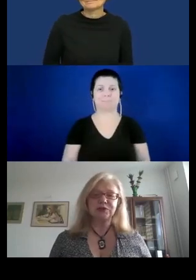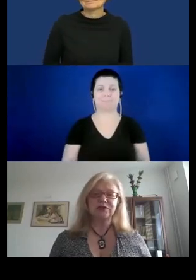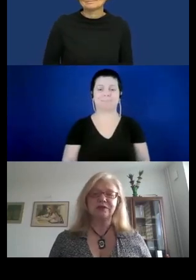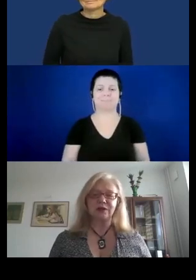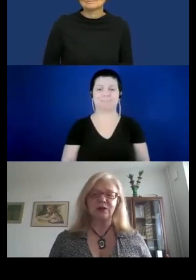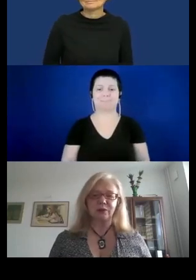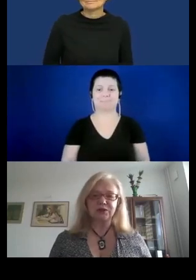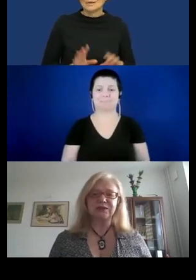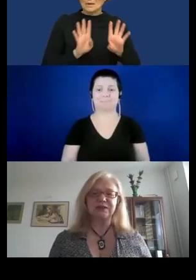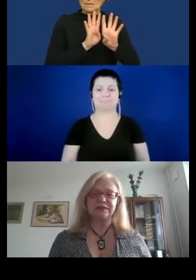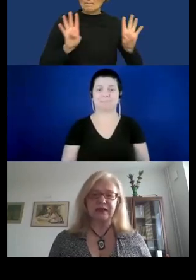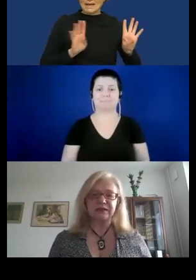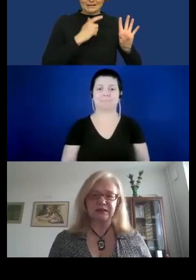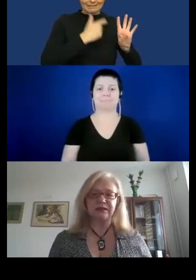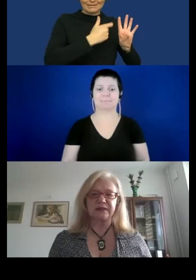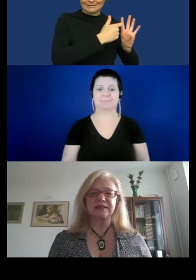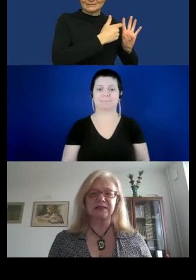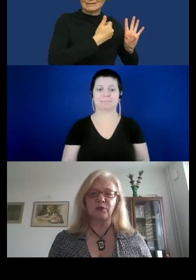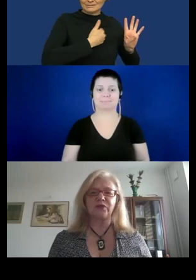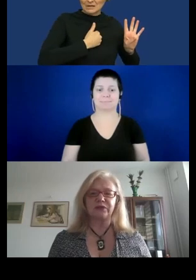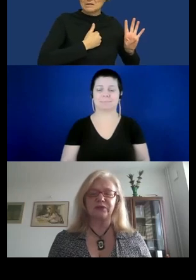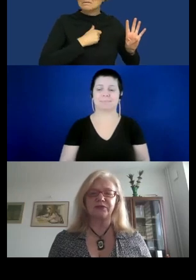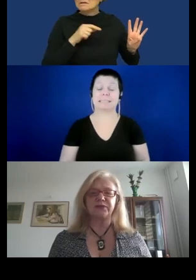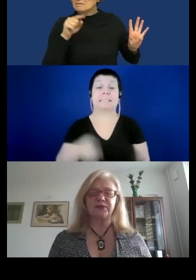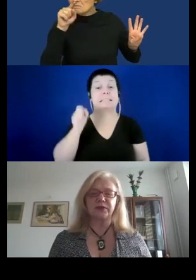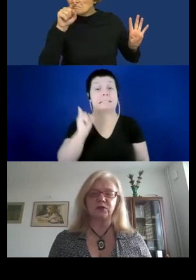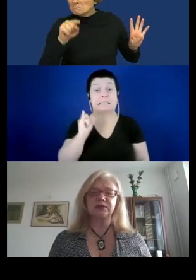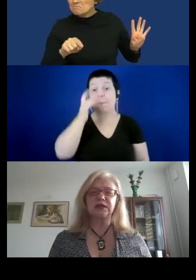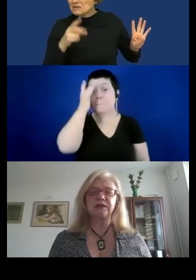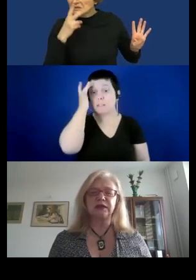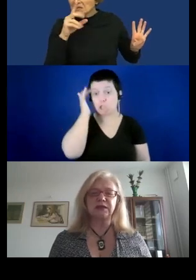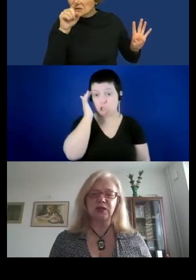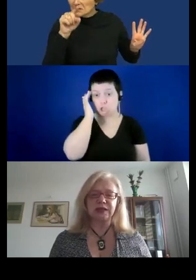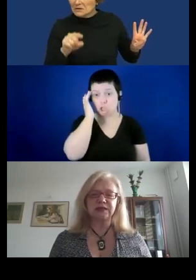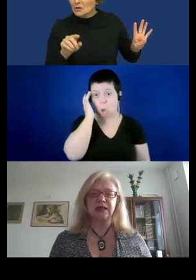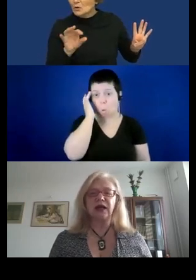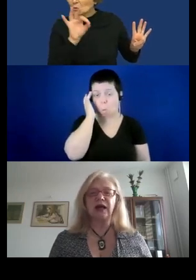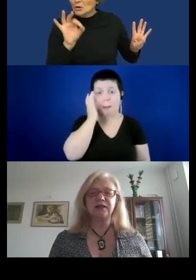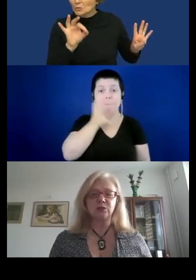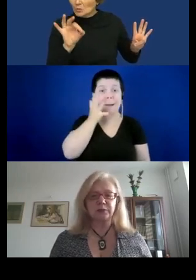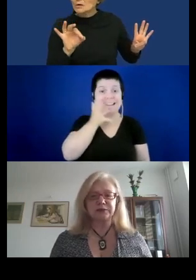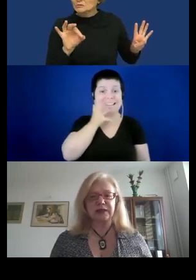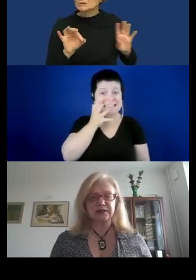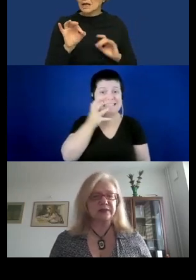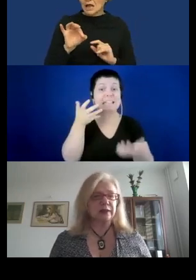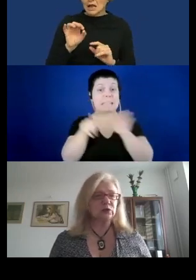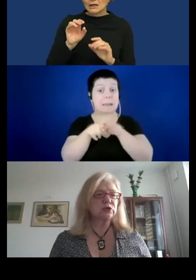put their questions, if there are some of those, in the chat, and we will transfer them to